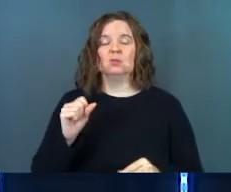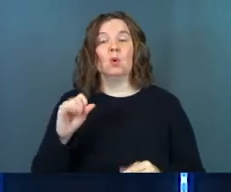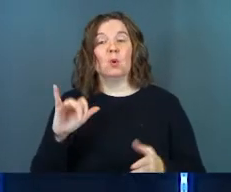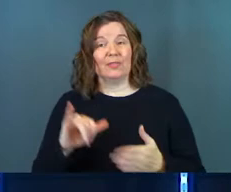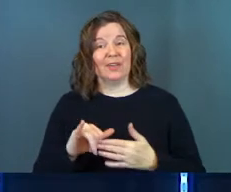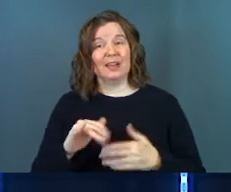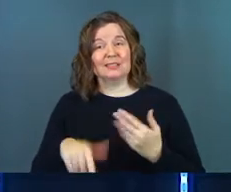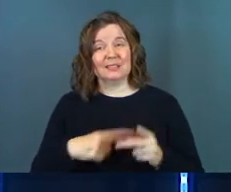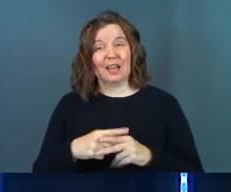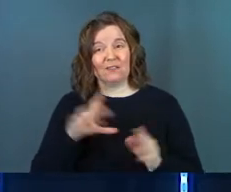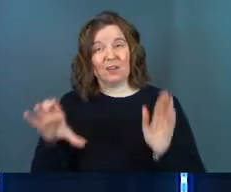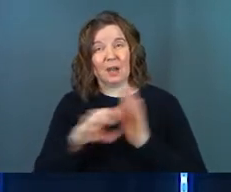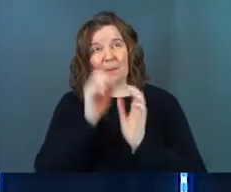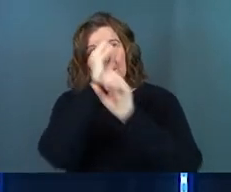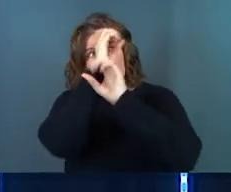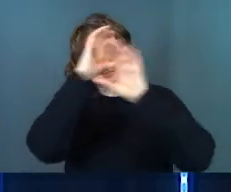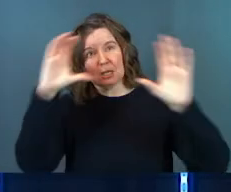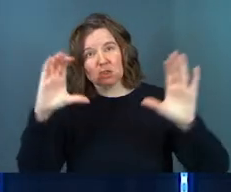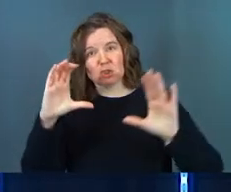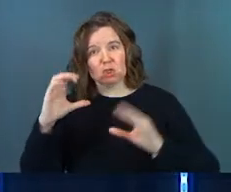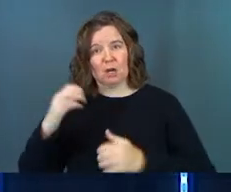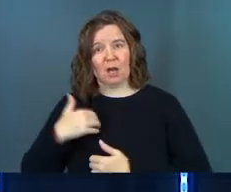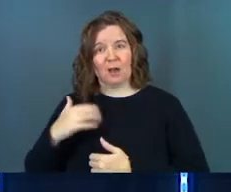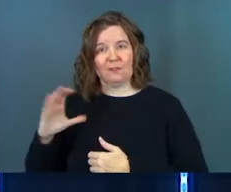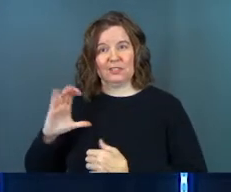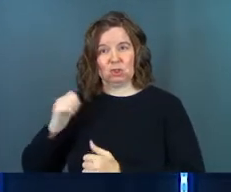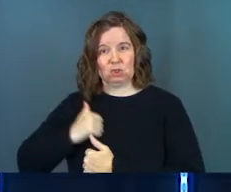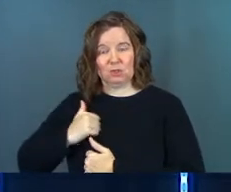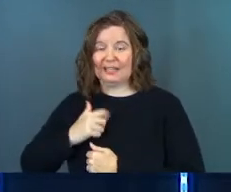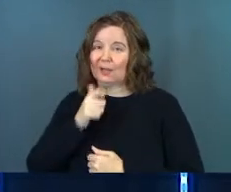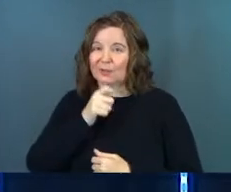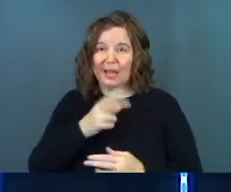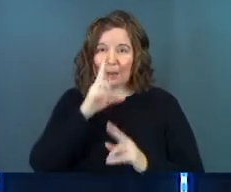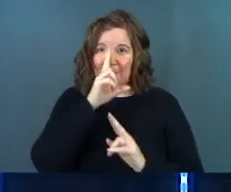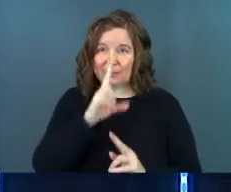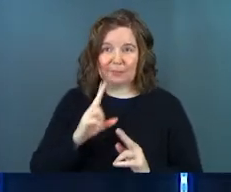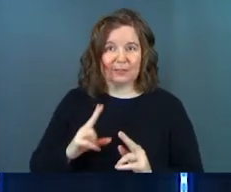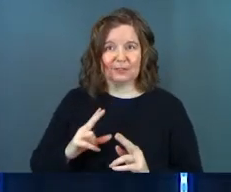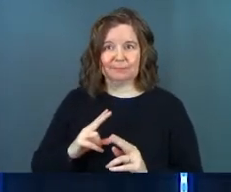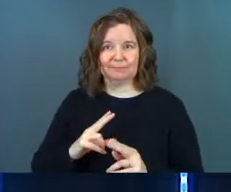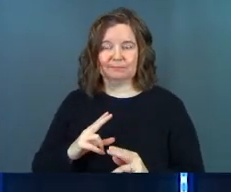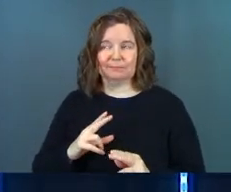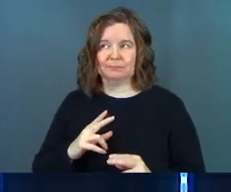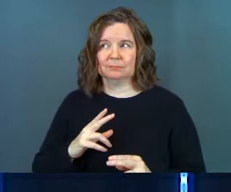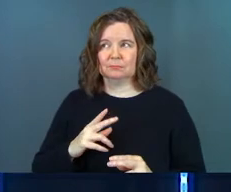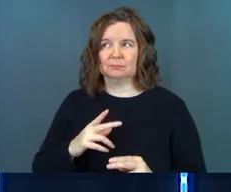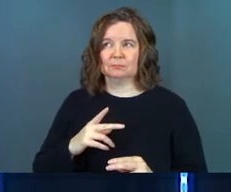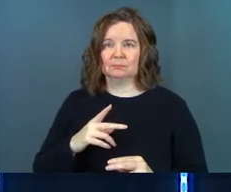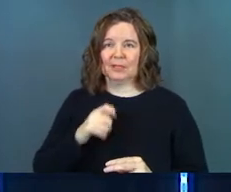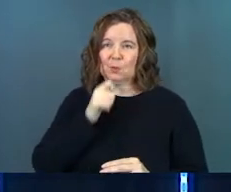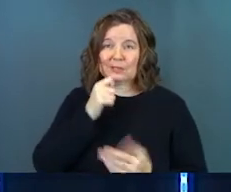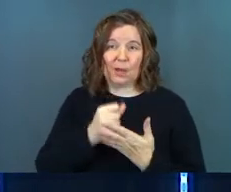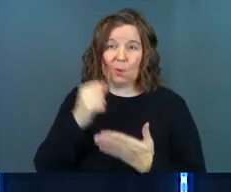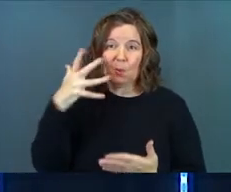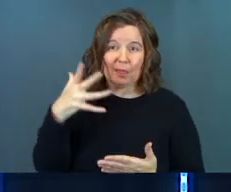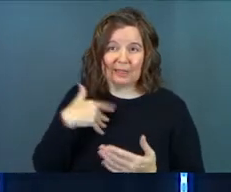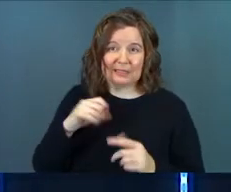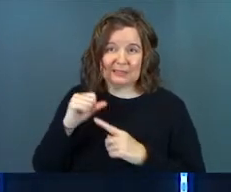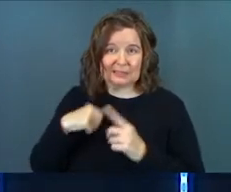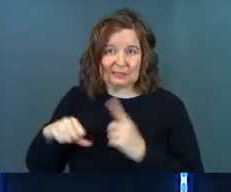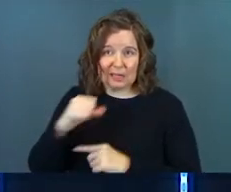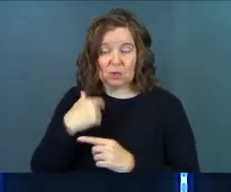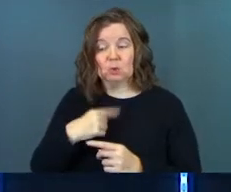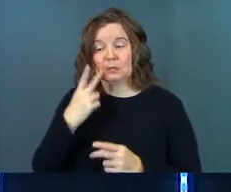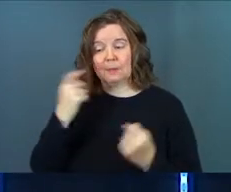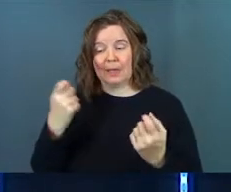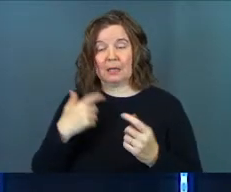that's just kind of a picture of the centurion. Now, he was not privileged in society. He was not necessarily wealthy. You're going to